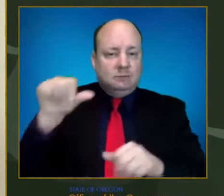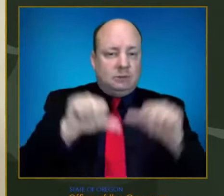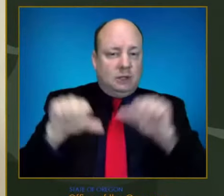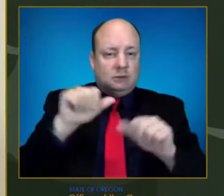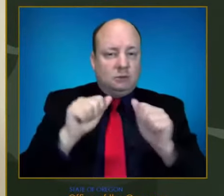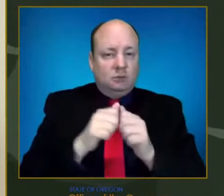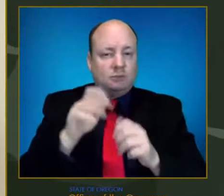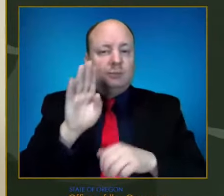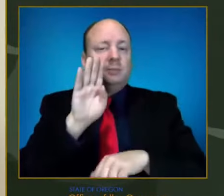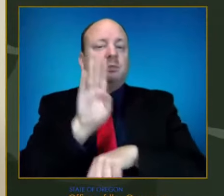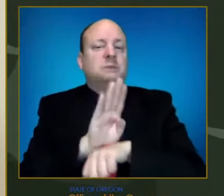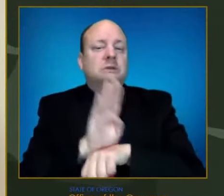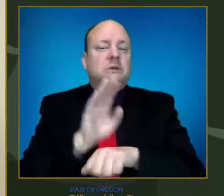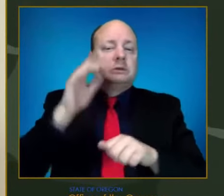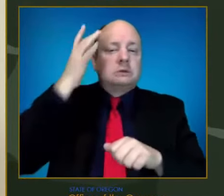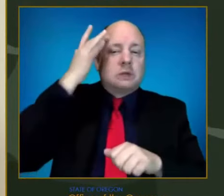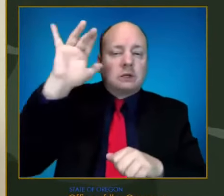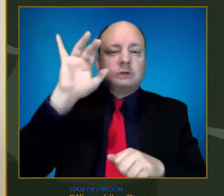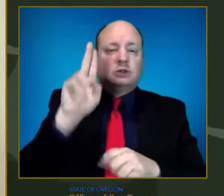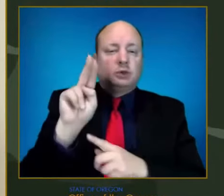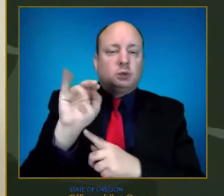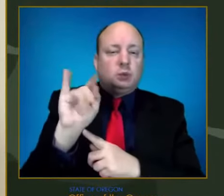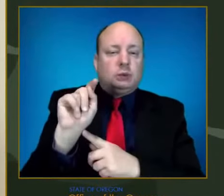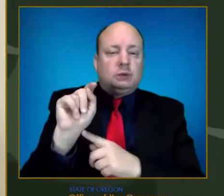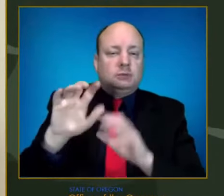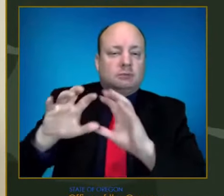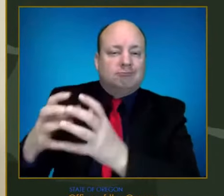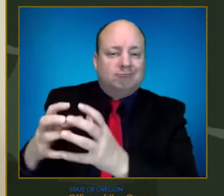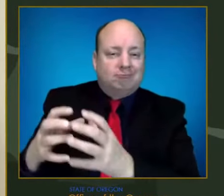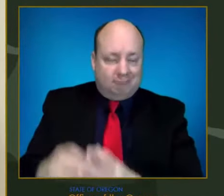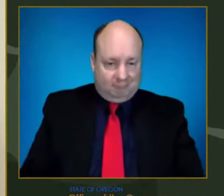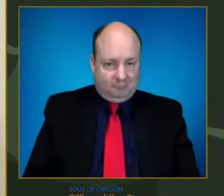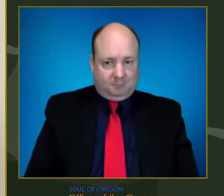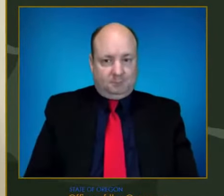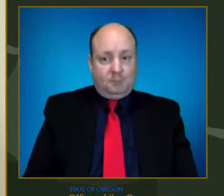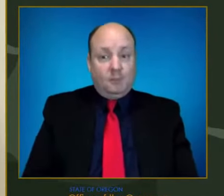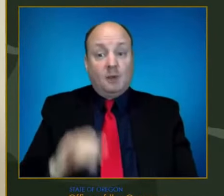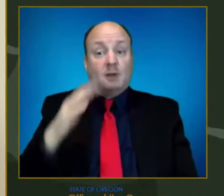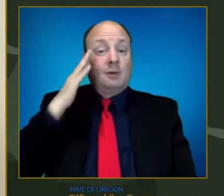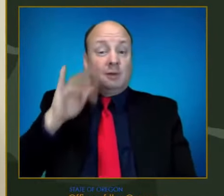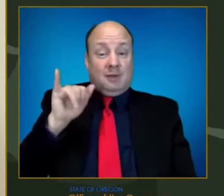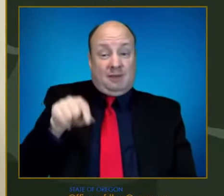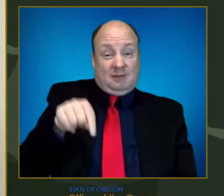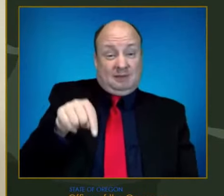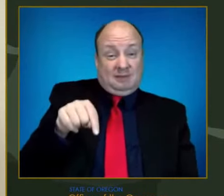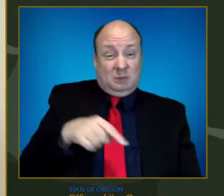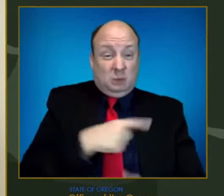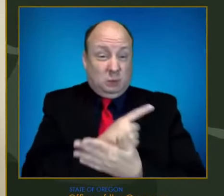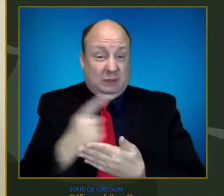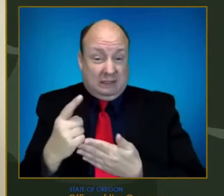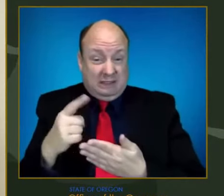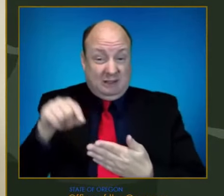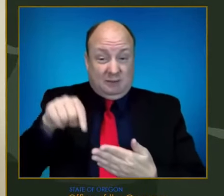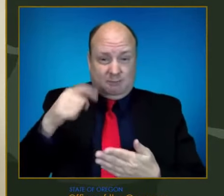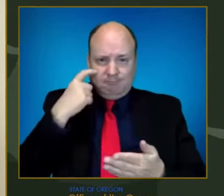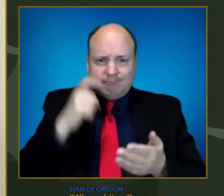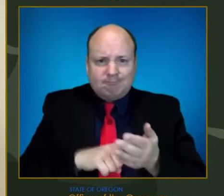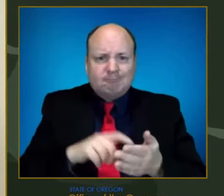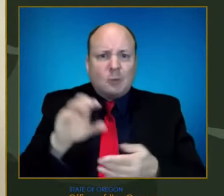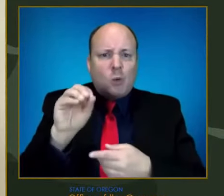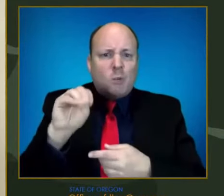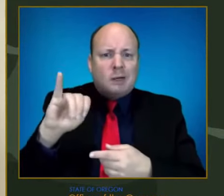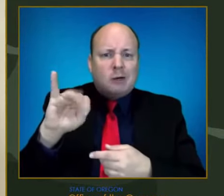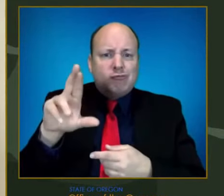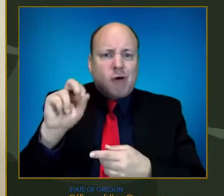Unit. As you all know, this week we identified the first cases of the Omicron variant in Oregon.